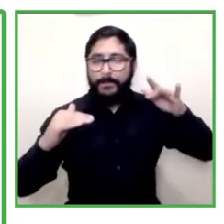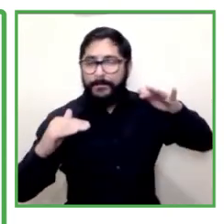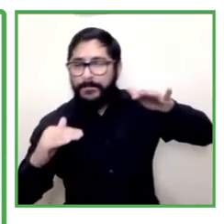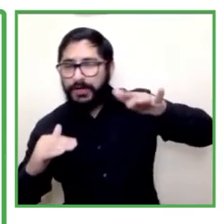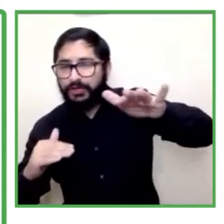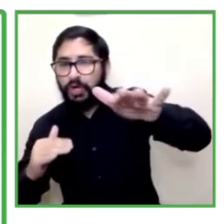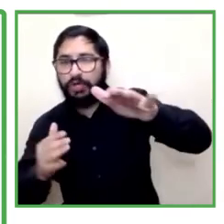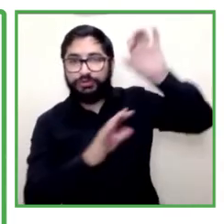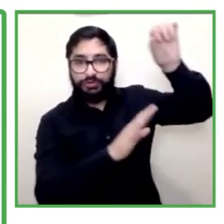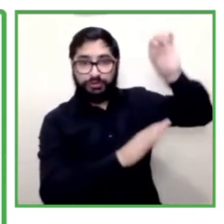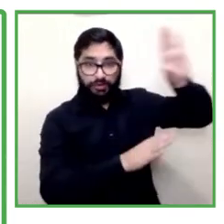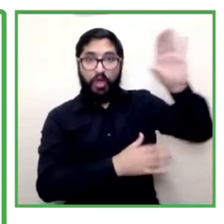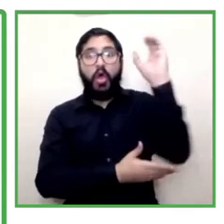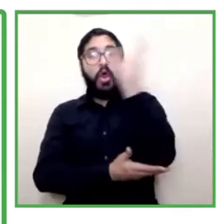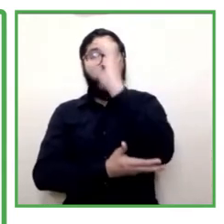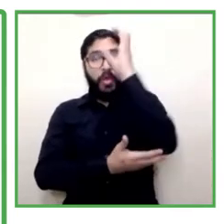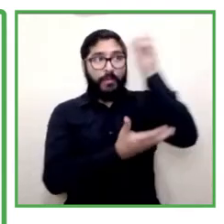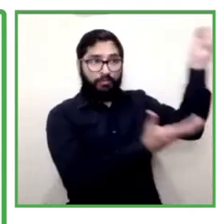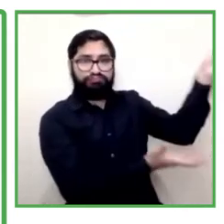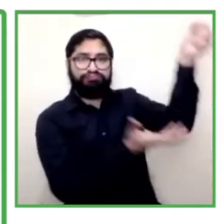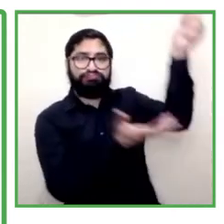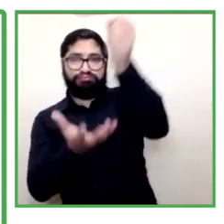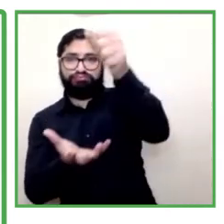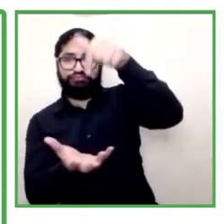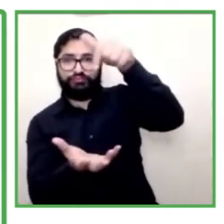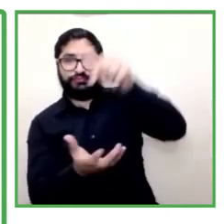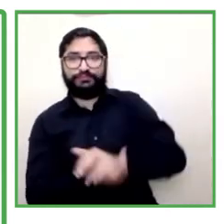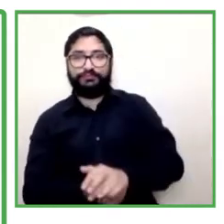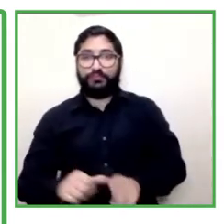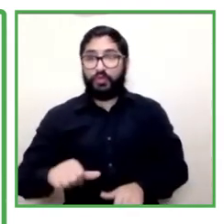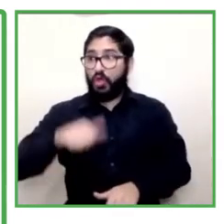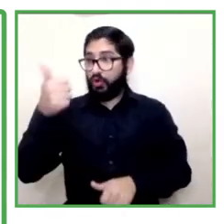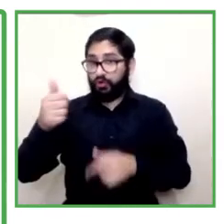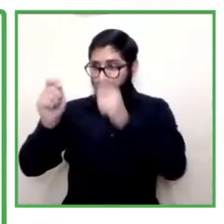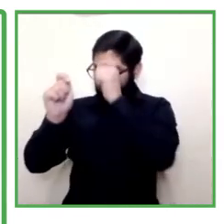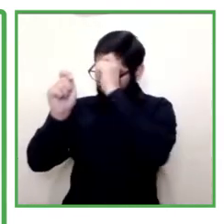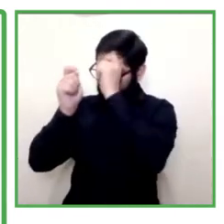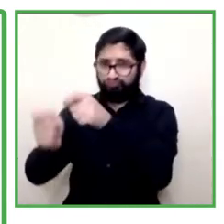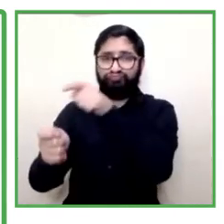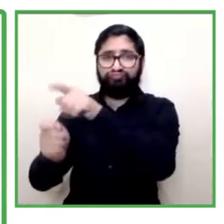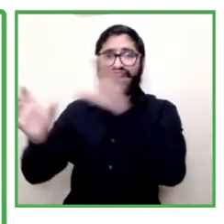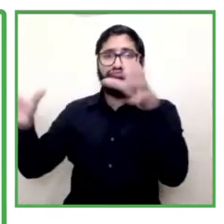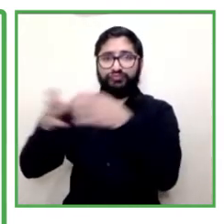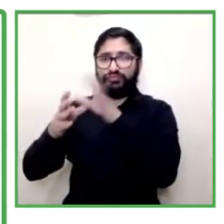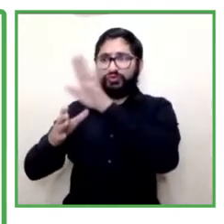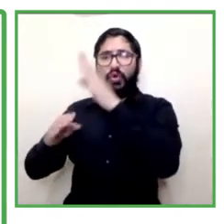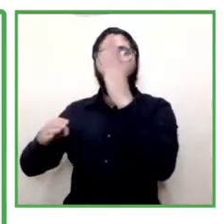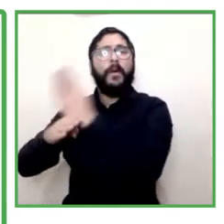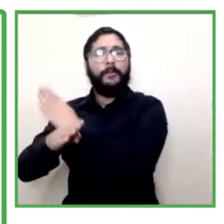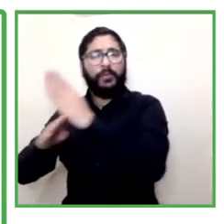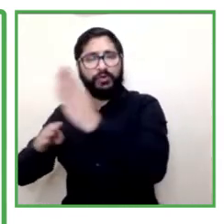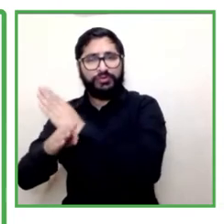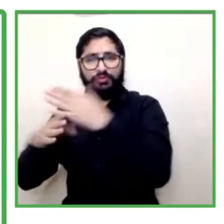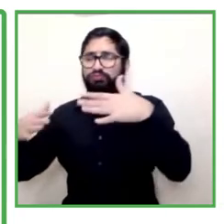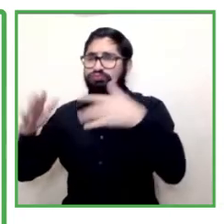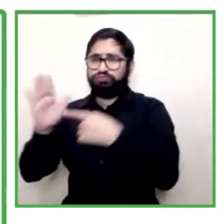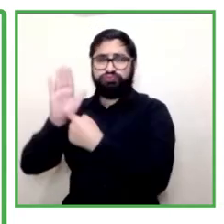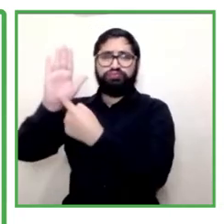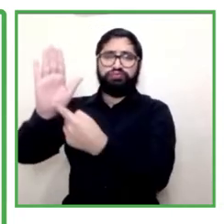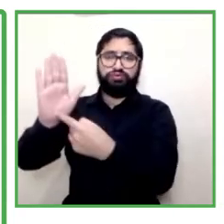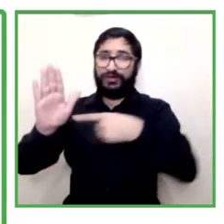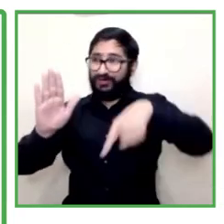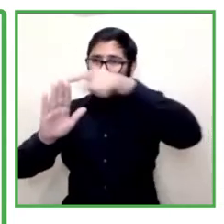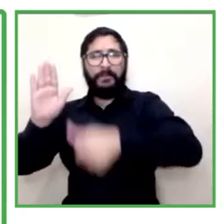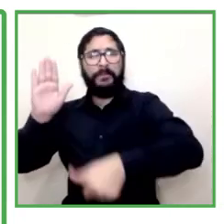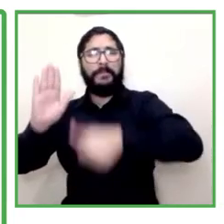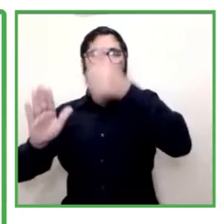80 million colombian pesos yes we've also have impacts in the business sector because